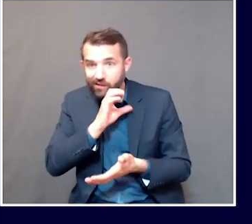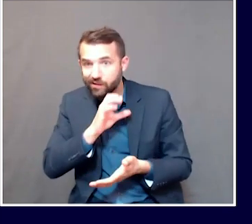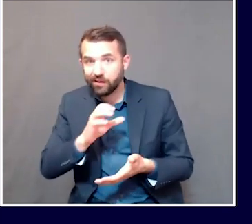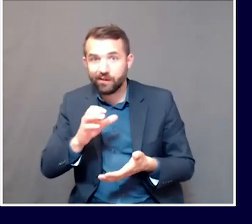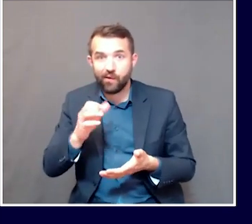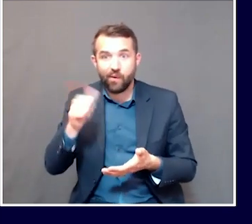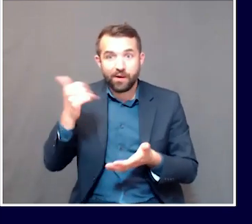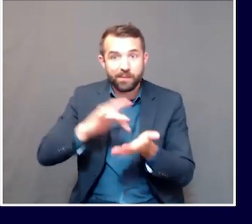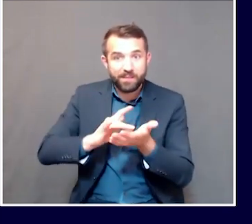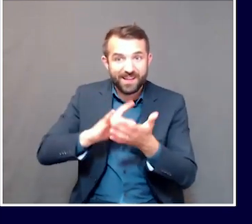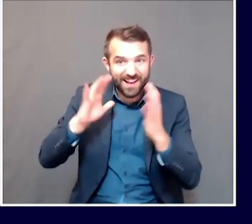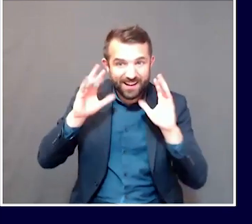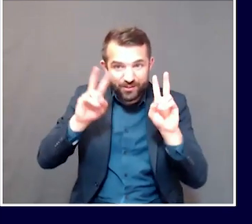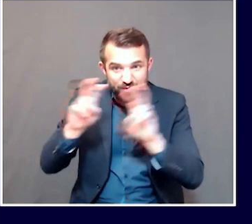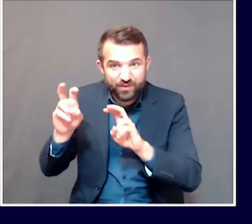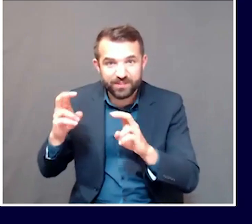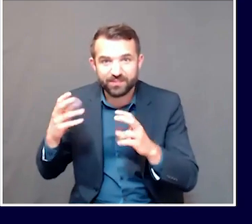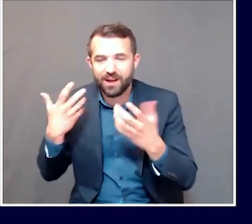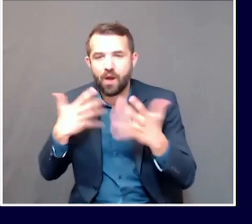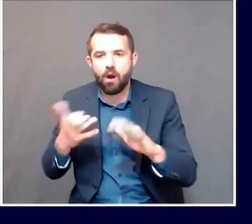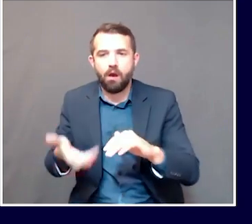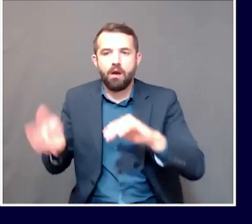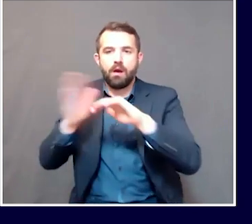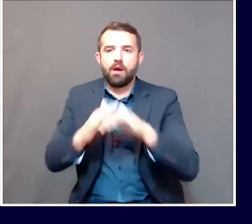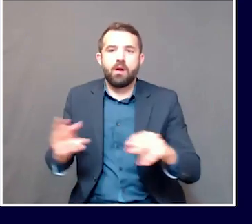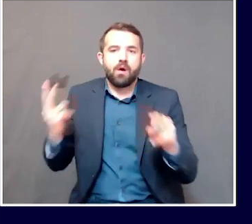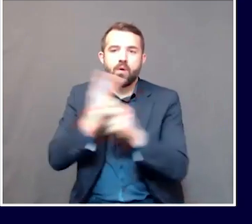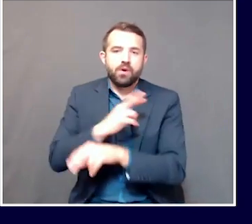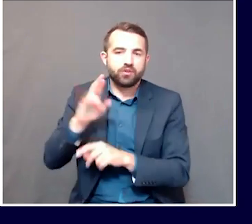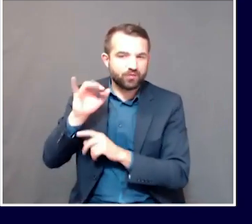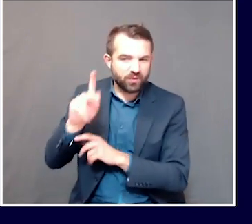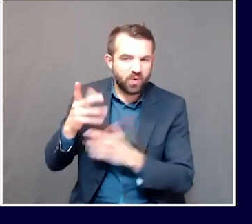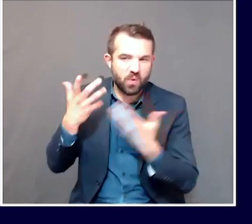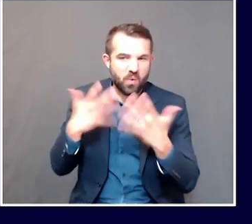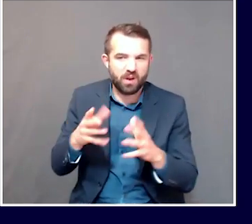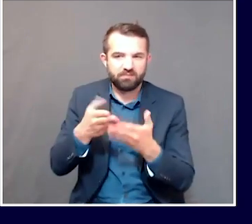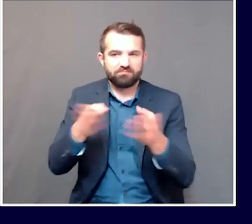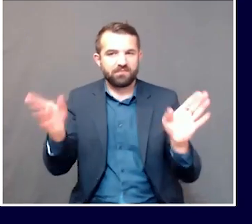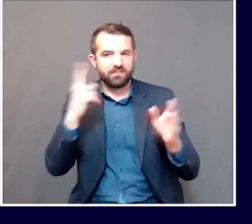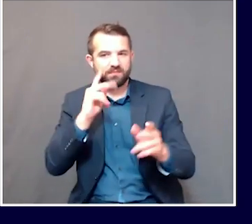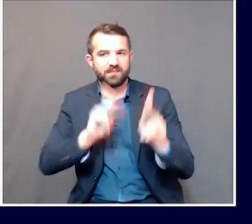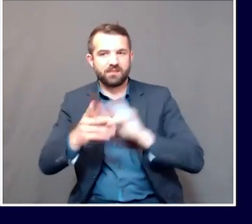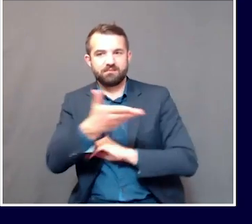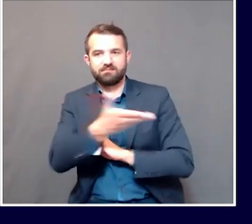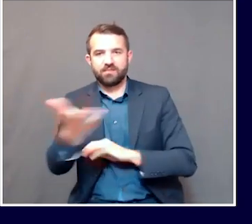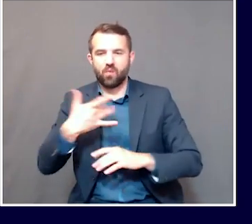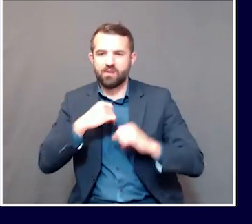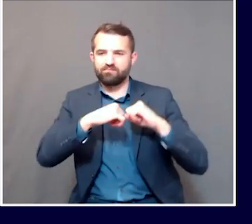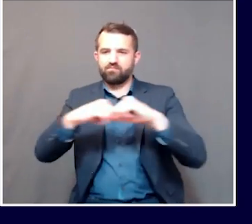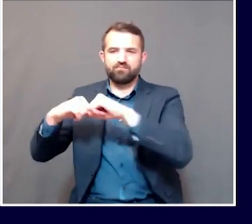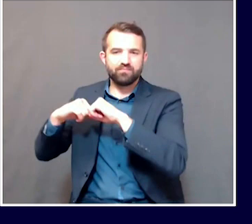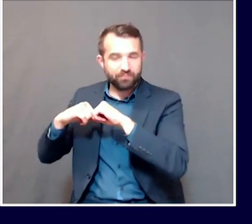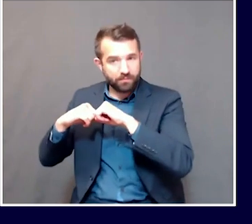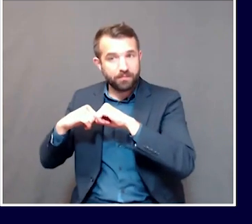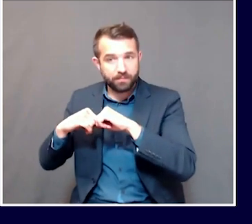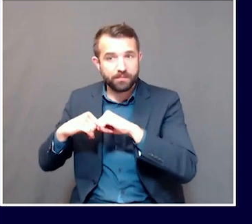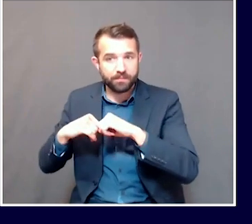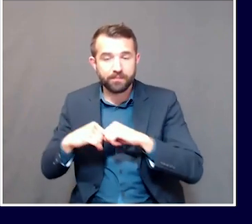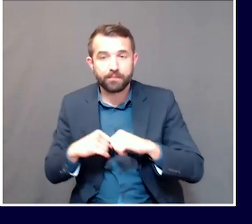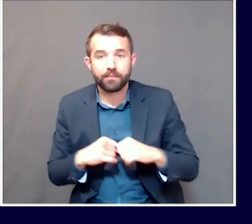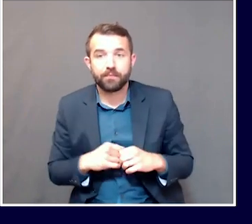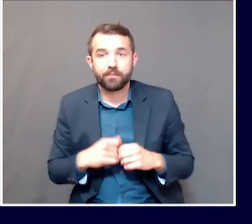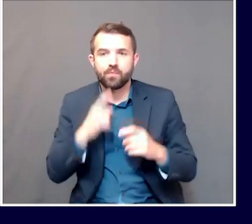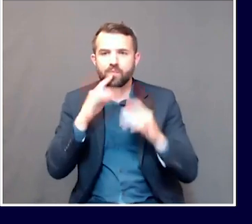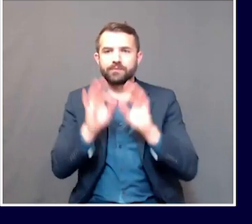We don't want to put them at risk. And we don't want to put the general public at risk. And so we want to have a good turnout on election day,